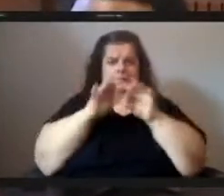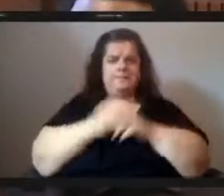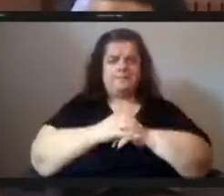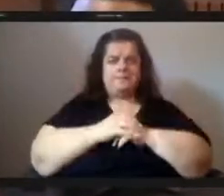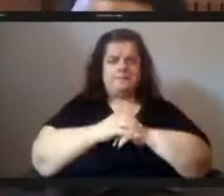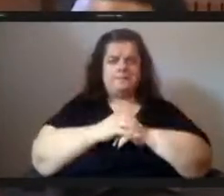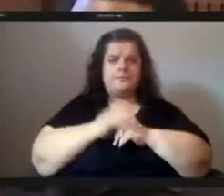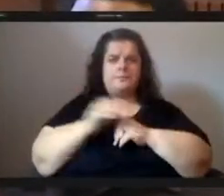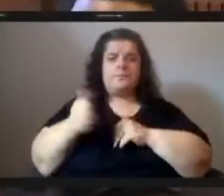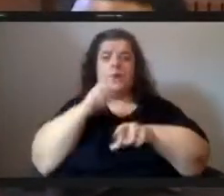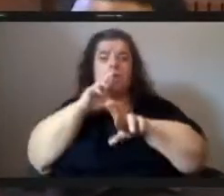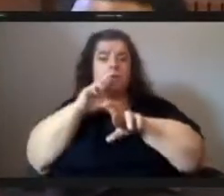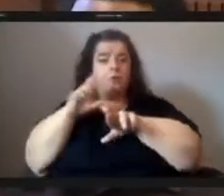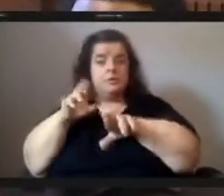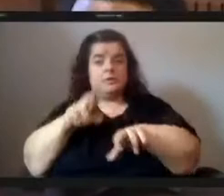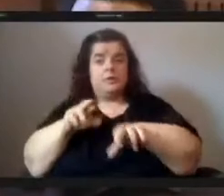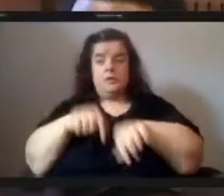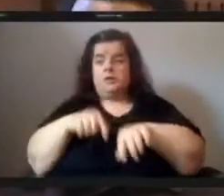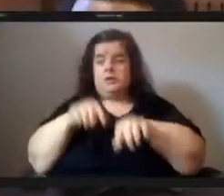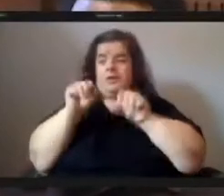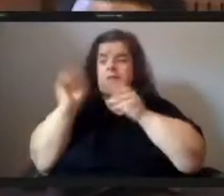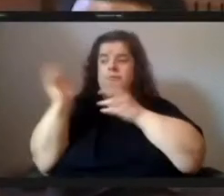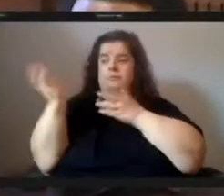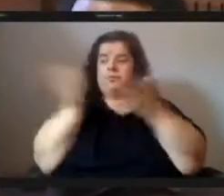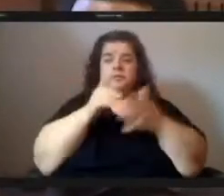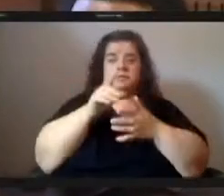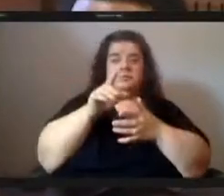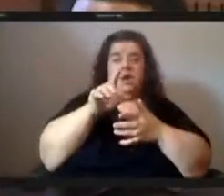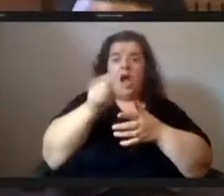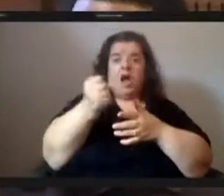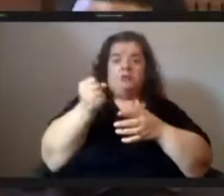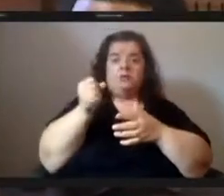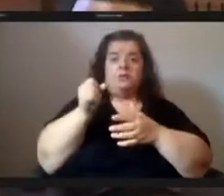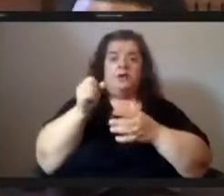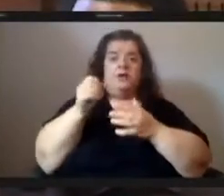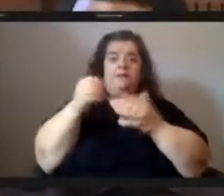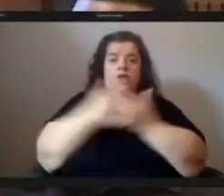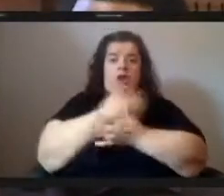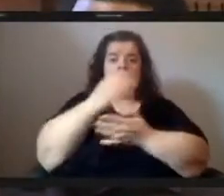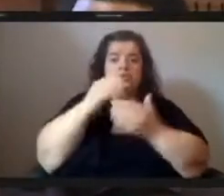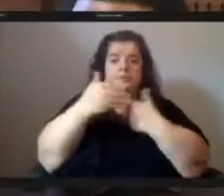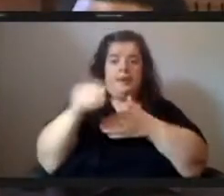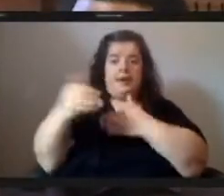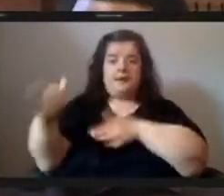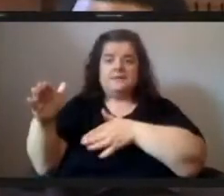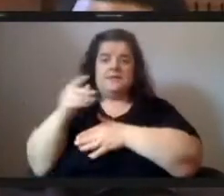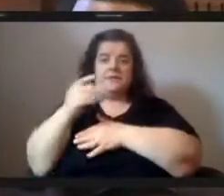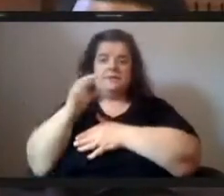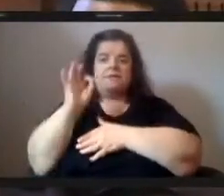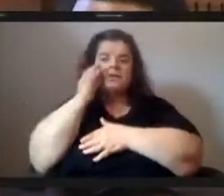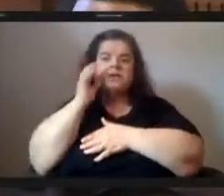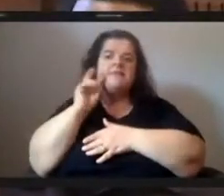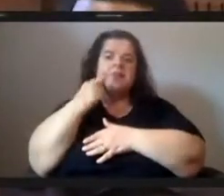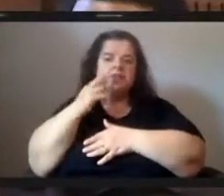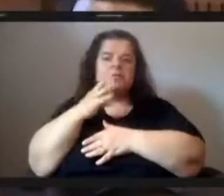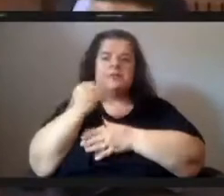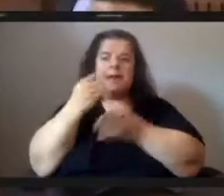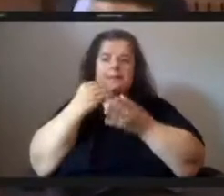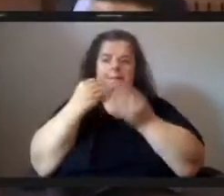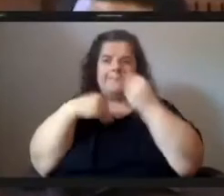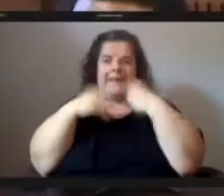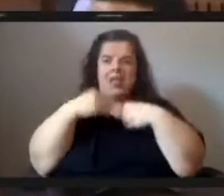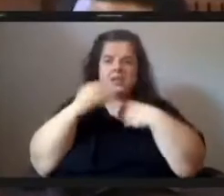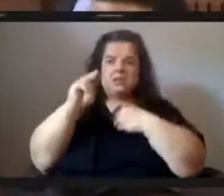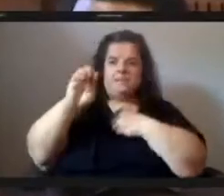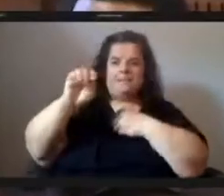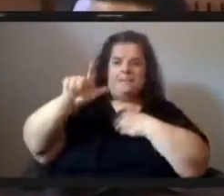result we were able to deliver hundreds of fresh boxes of produce as well as meals and we saw more neighbors get involved